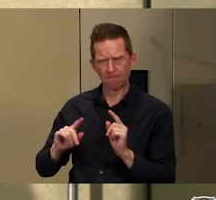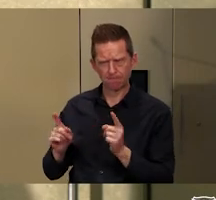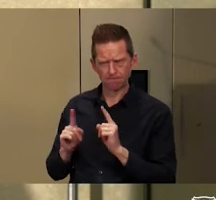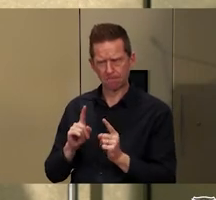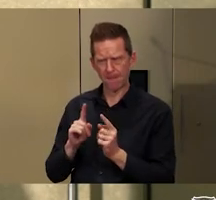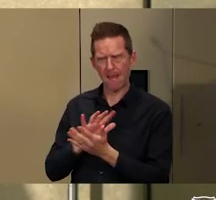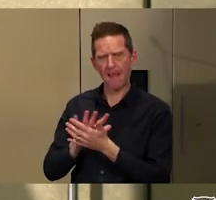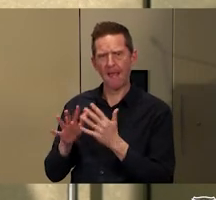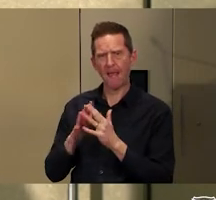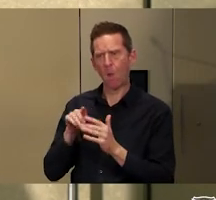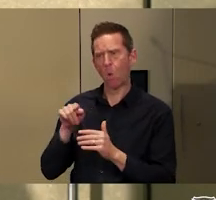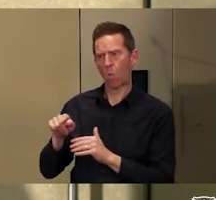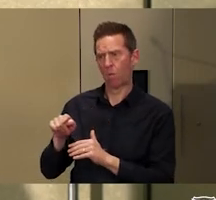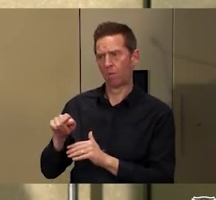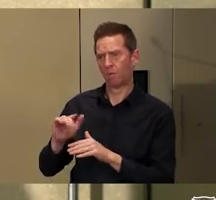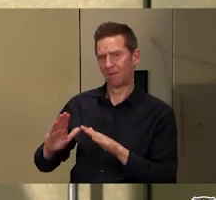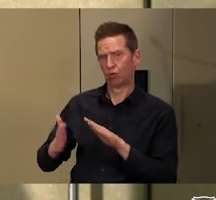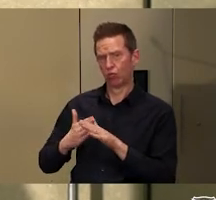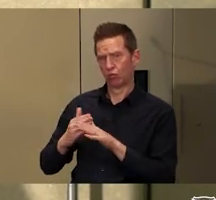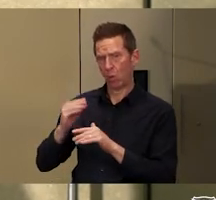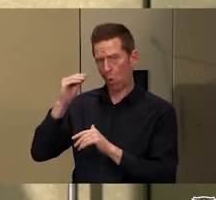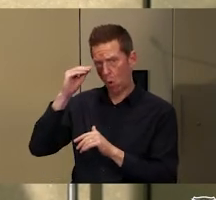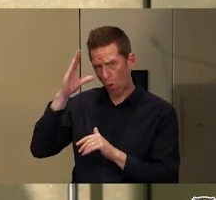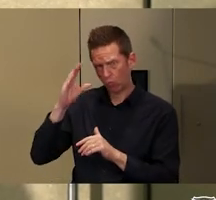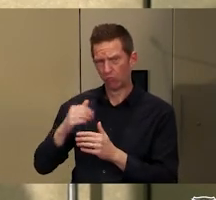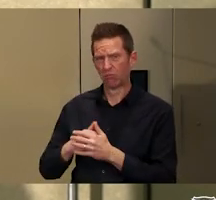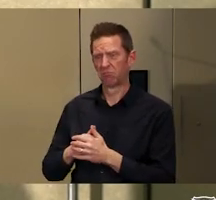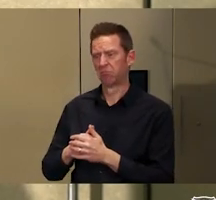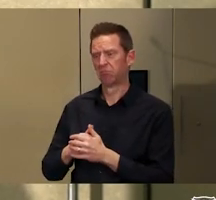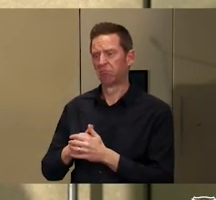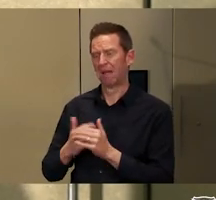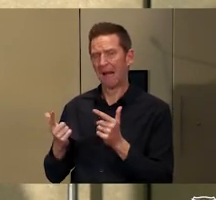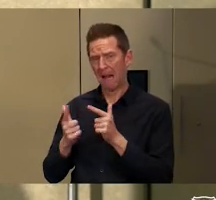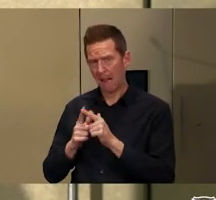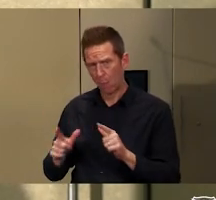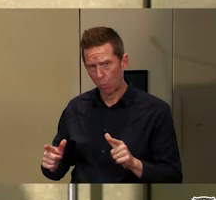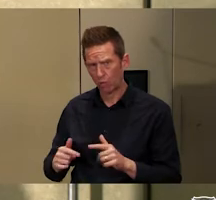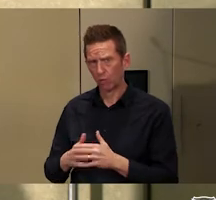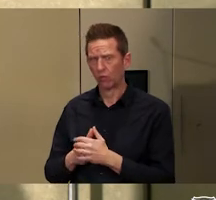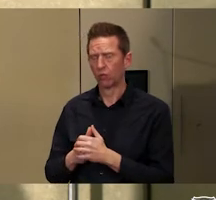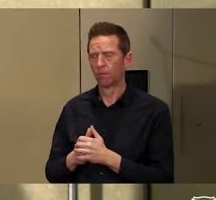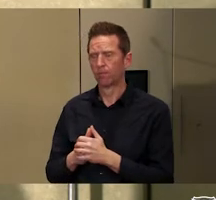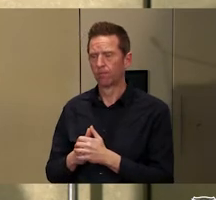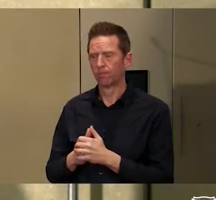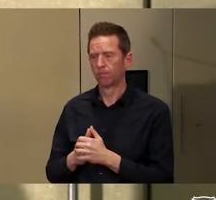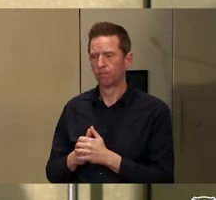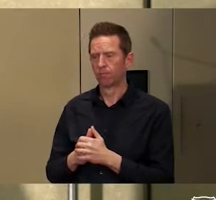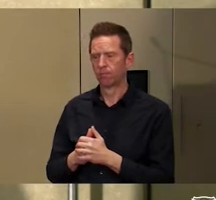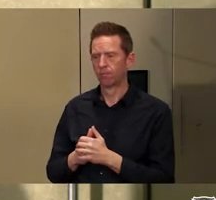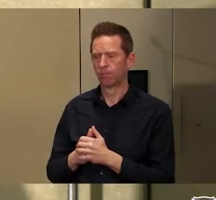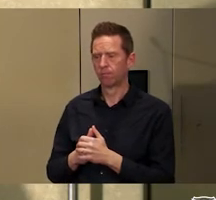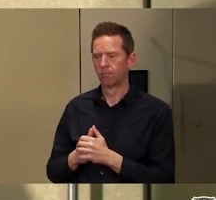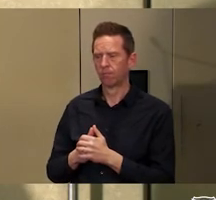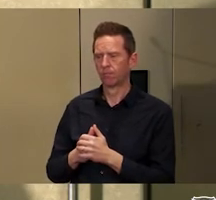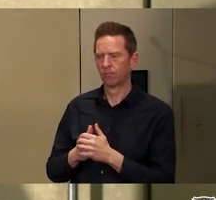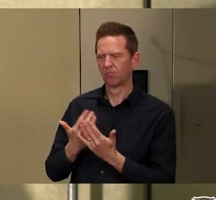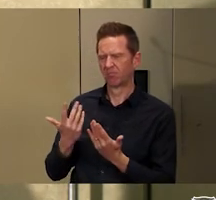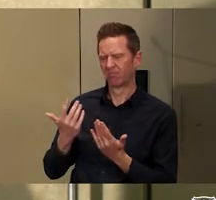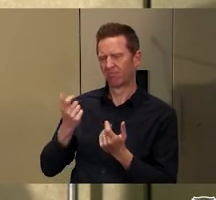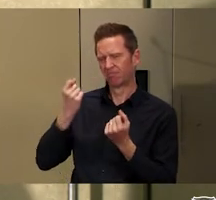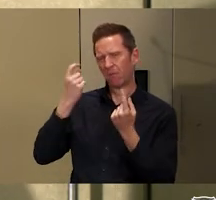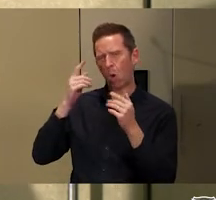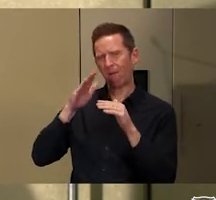Indigenous knowledge, language, understandings of country or environment